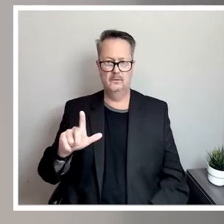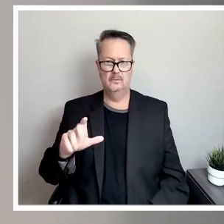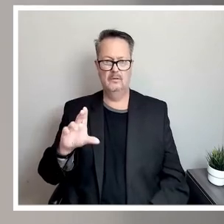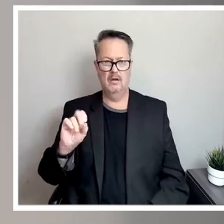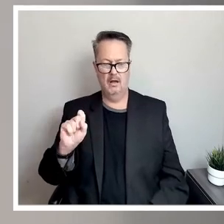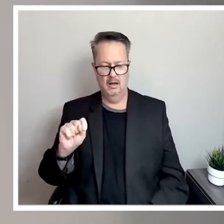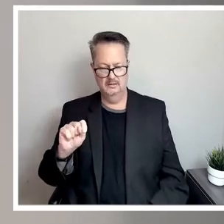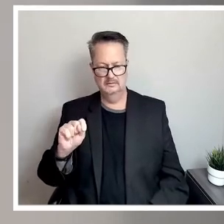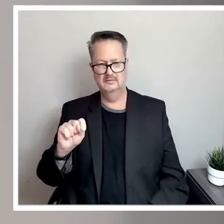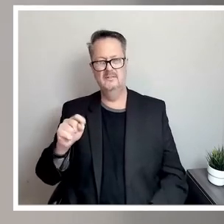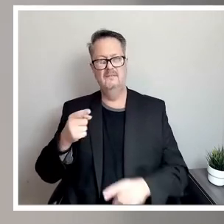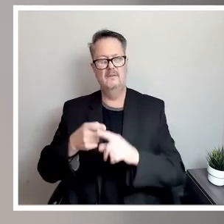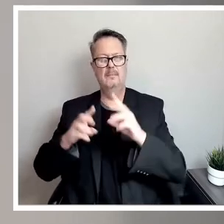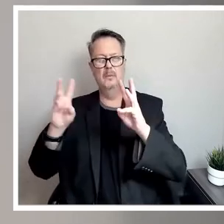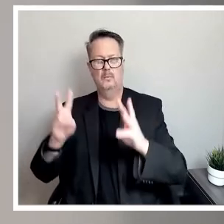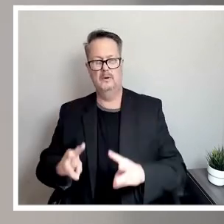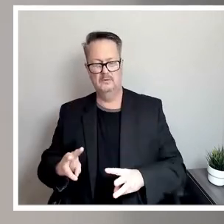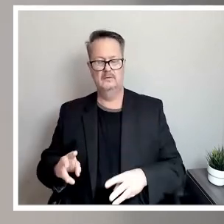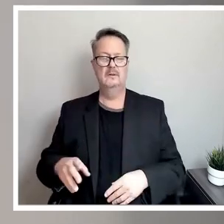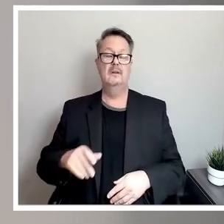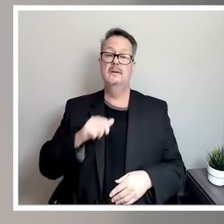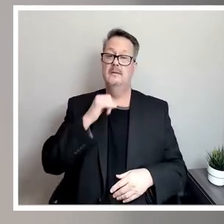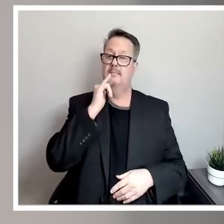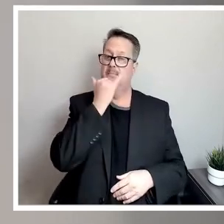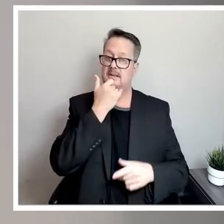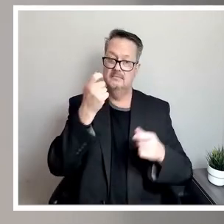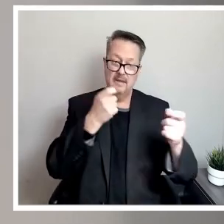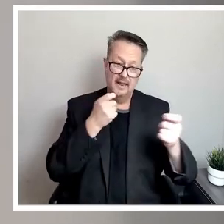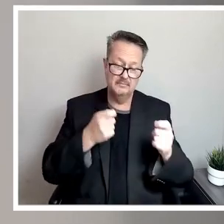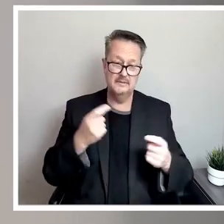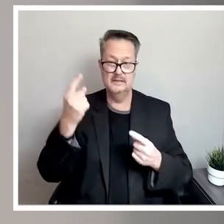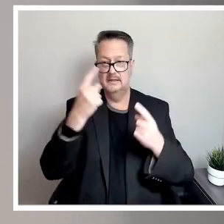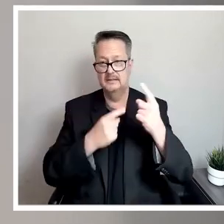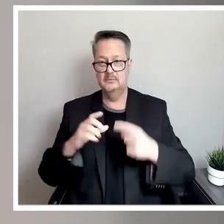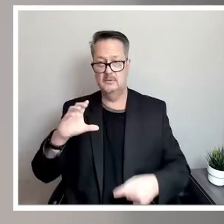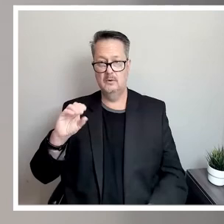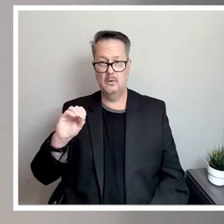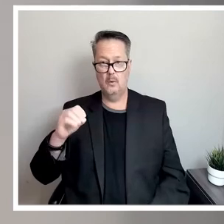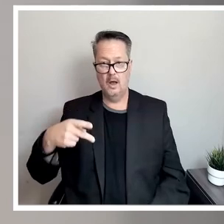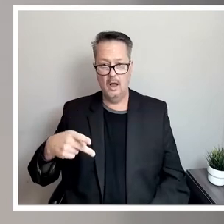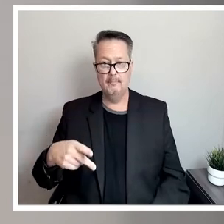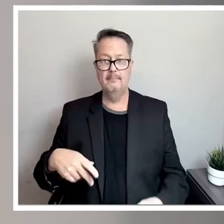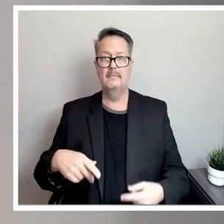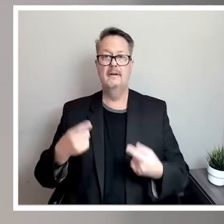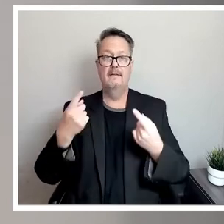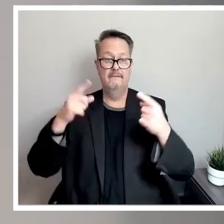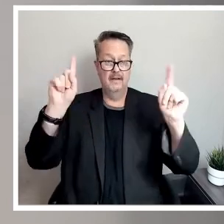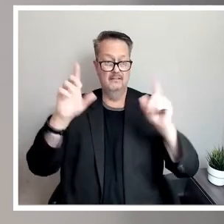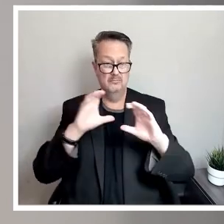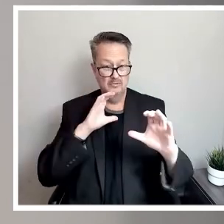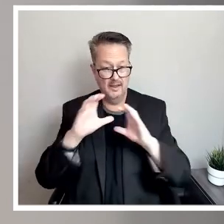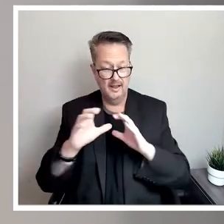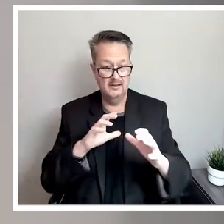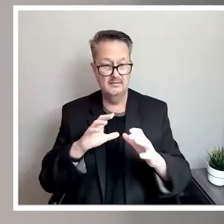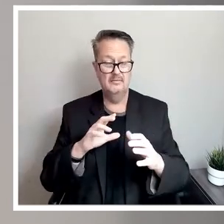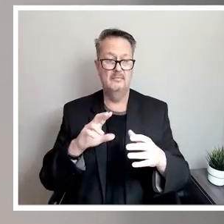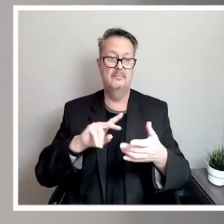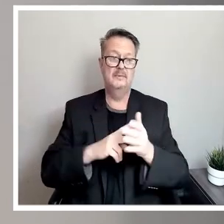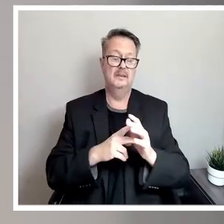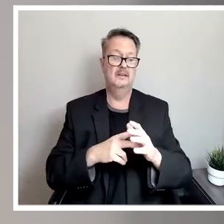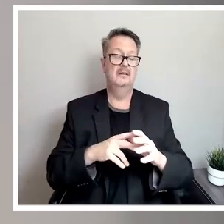Mismanagement, co-op as a consideration, effective communication to including offline and online,